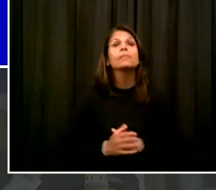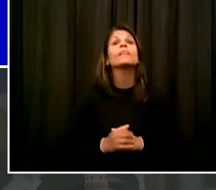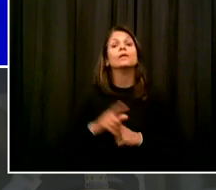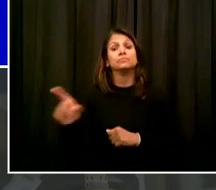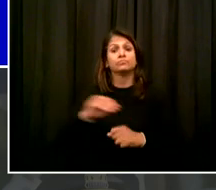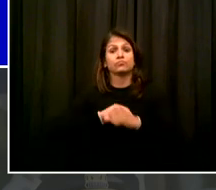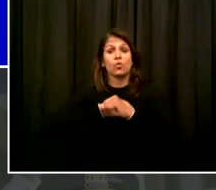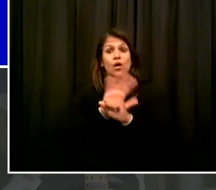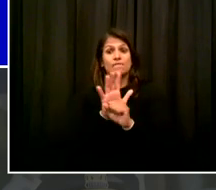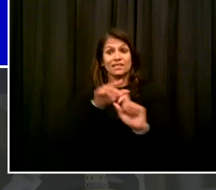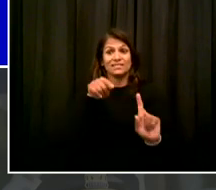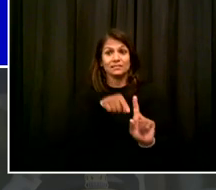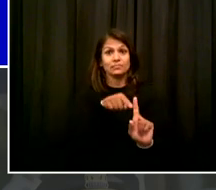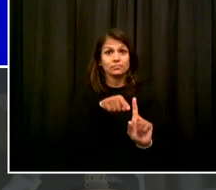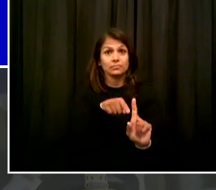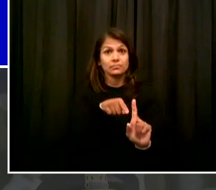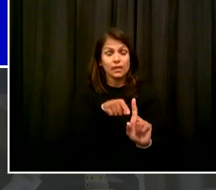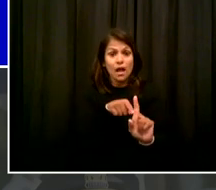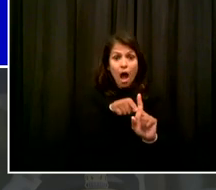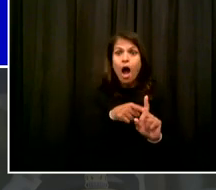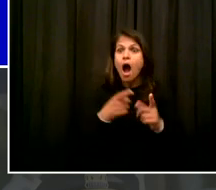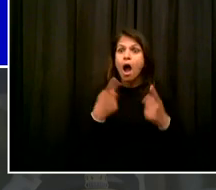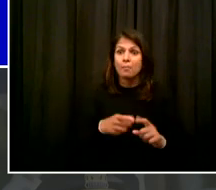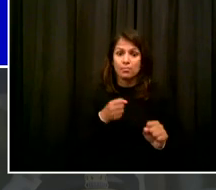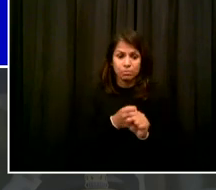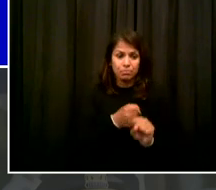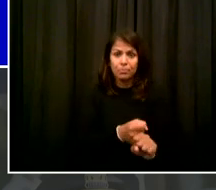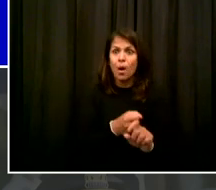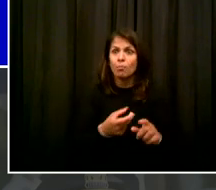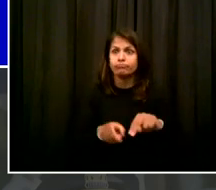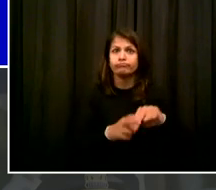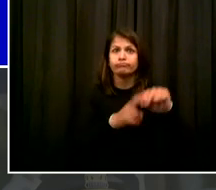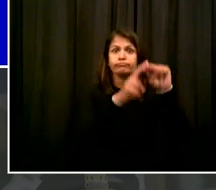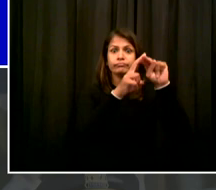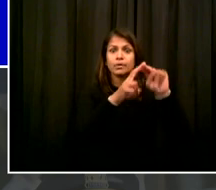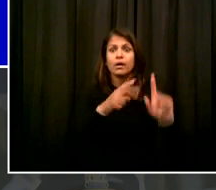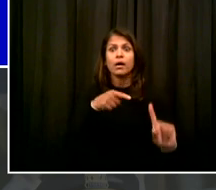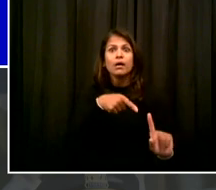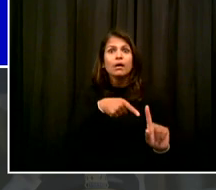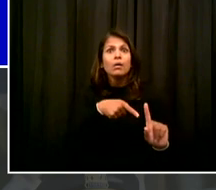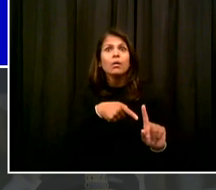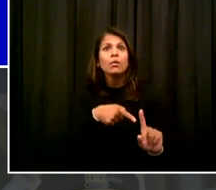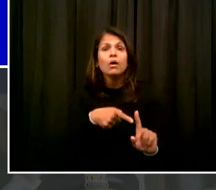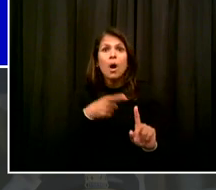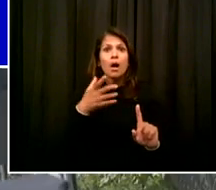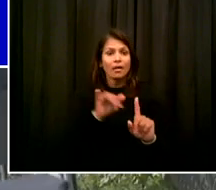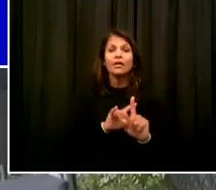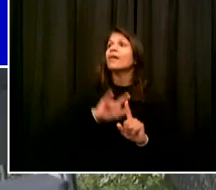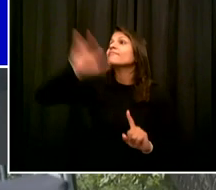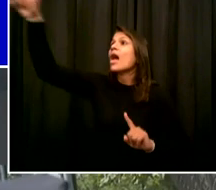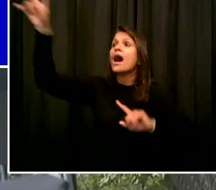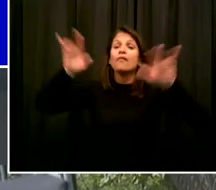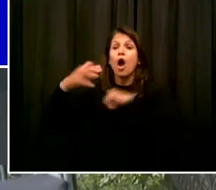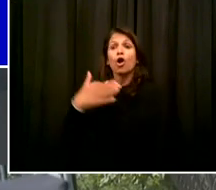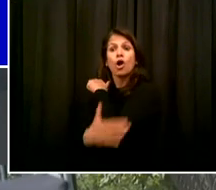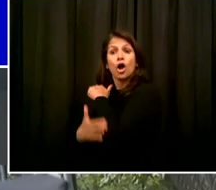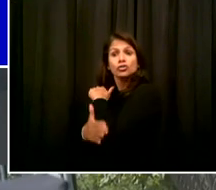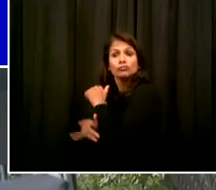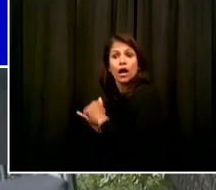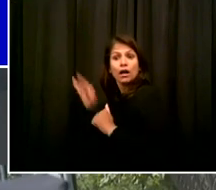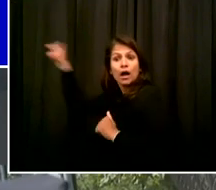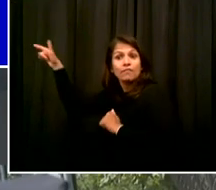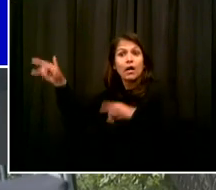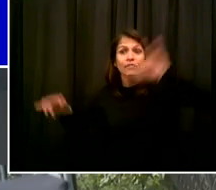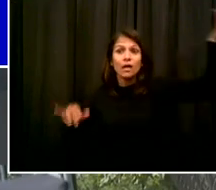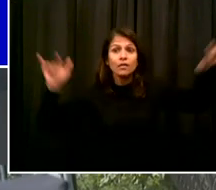So I want to be clear. Sheriff's Office is going to be out there in force. They've done 3,000 vehicle stops already. They'll be doing a lot